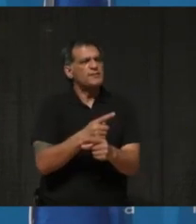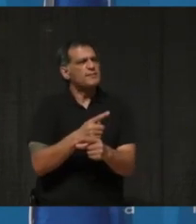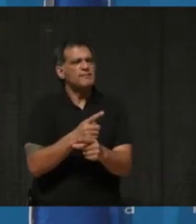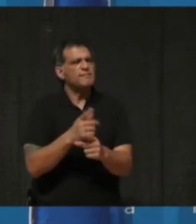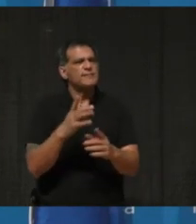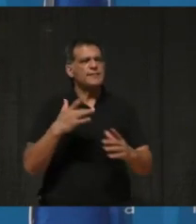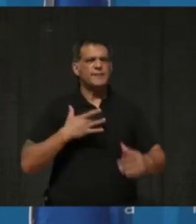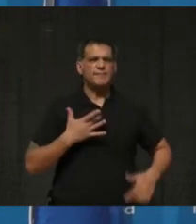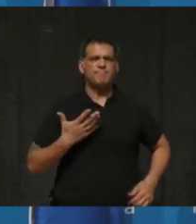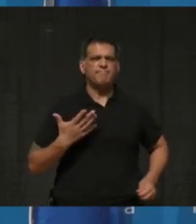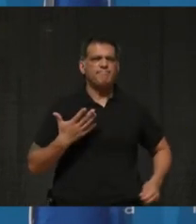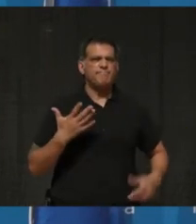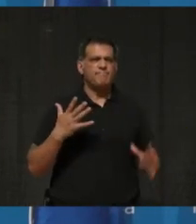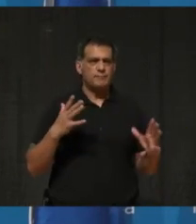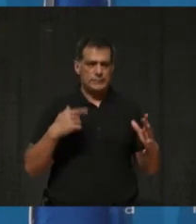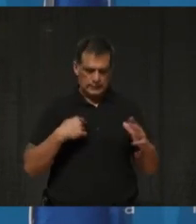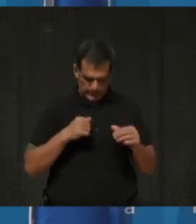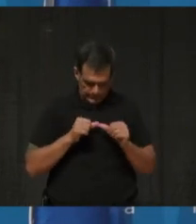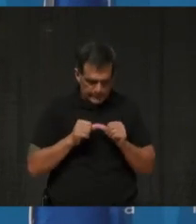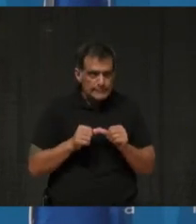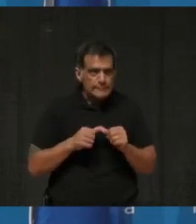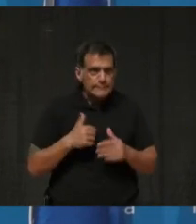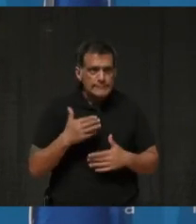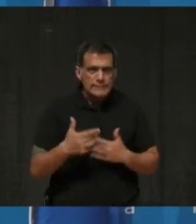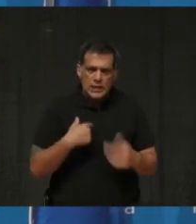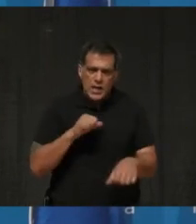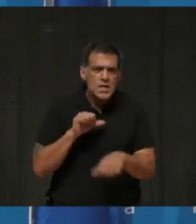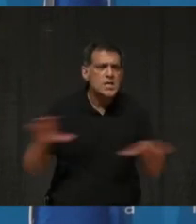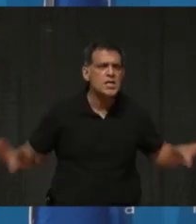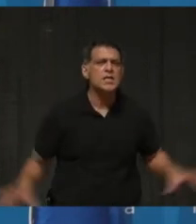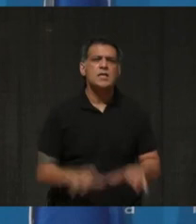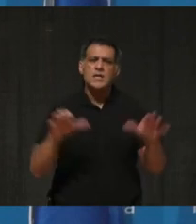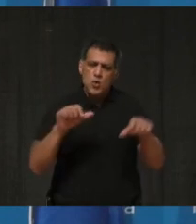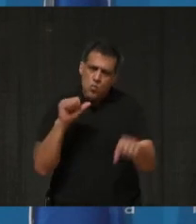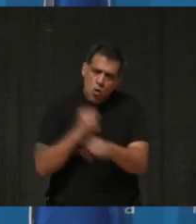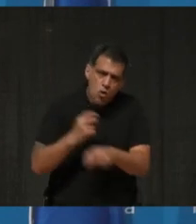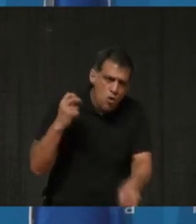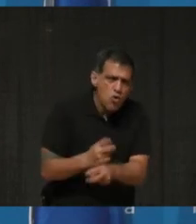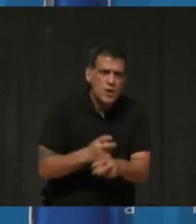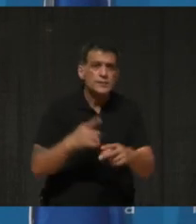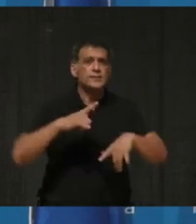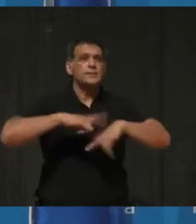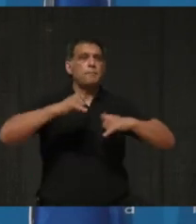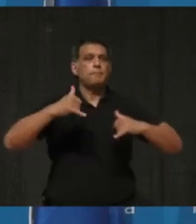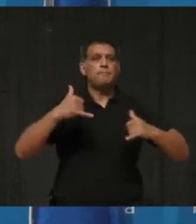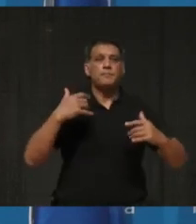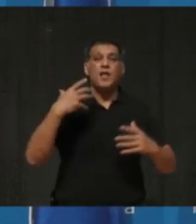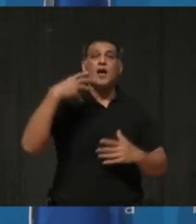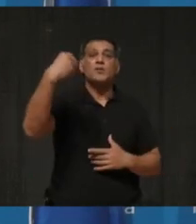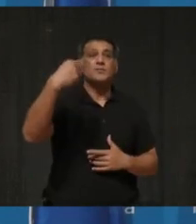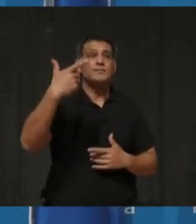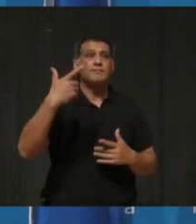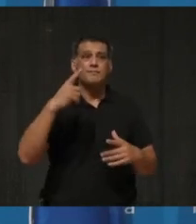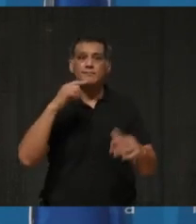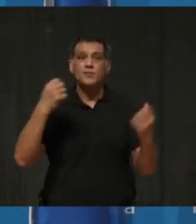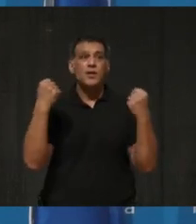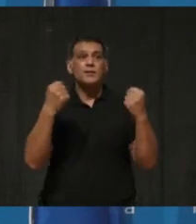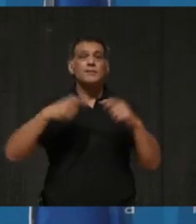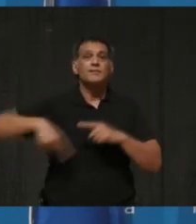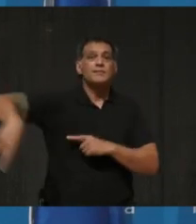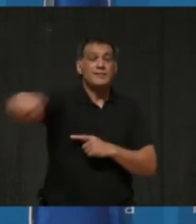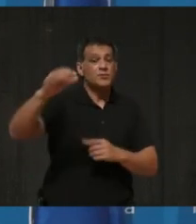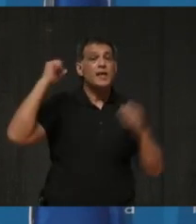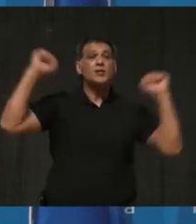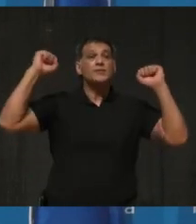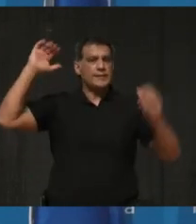continue to work hard, just as hard if not harder, but the amount we are out and about in the community has reduced. That being